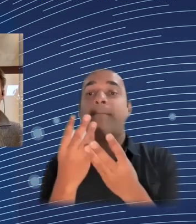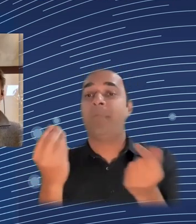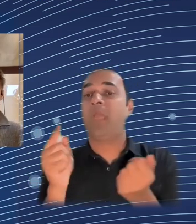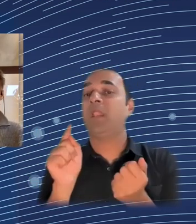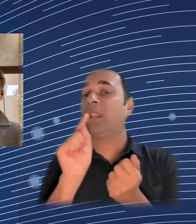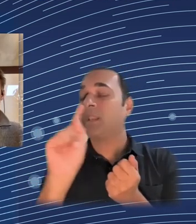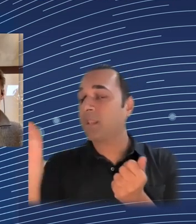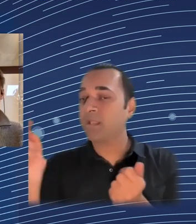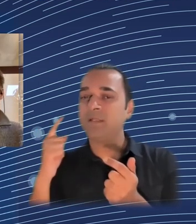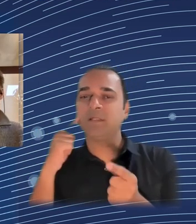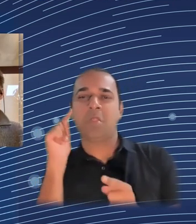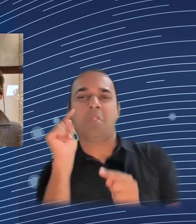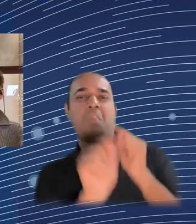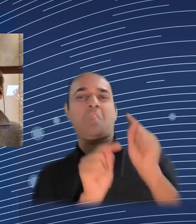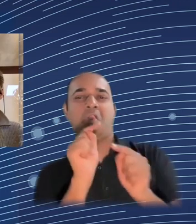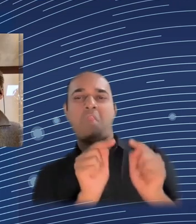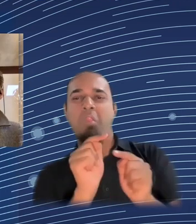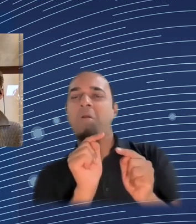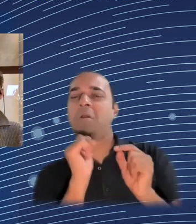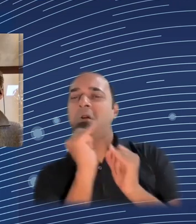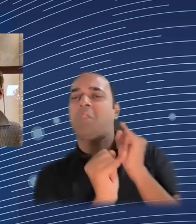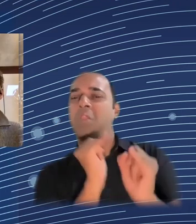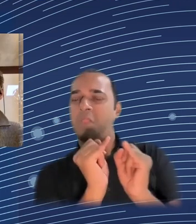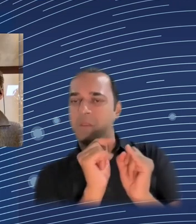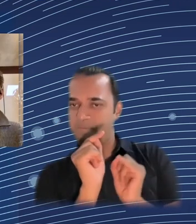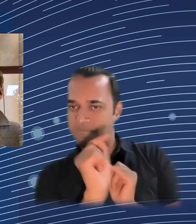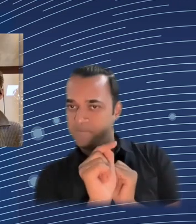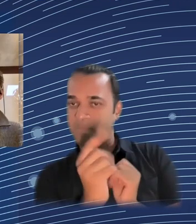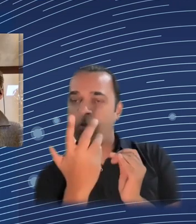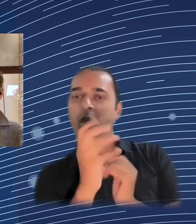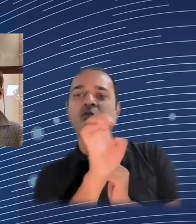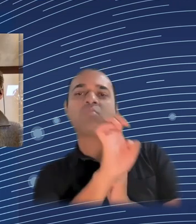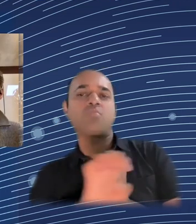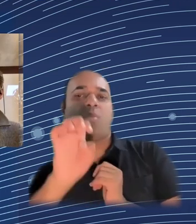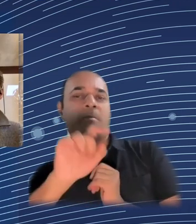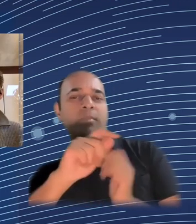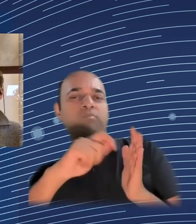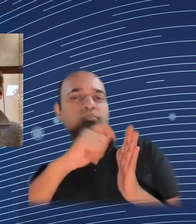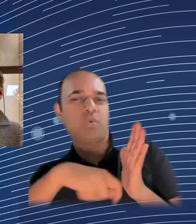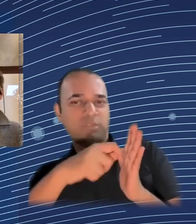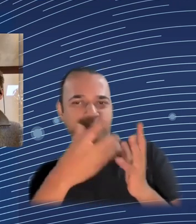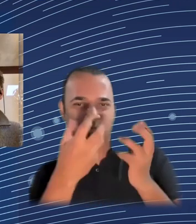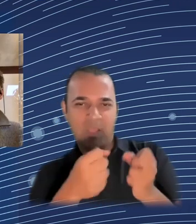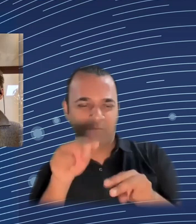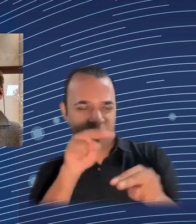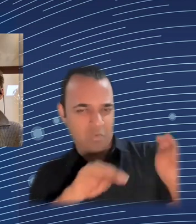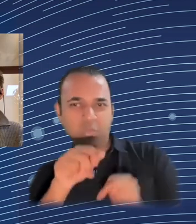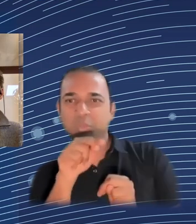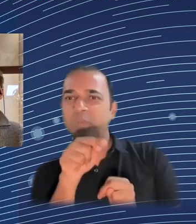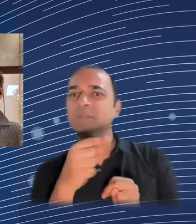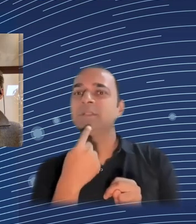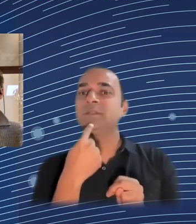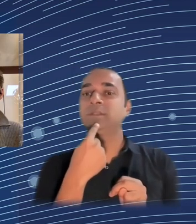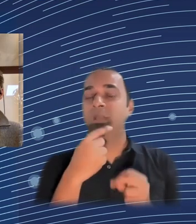the number of people that are in training. But there is a lack of addressing it in a more